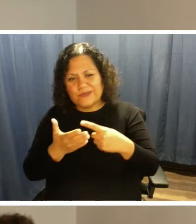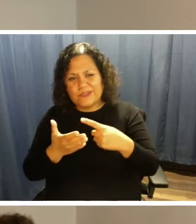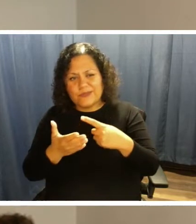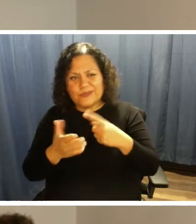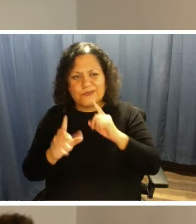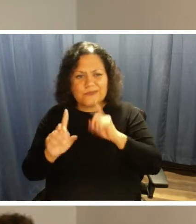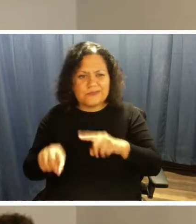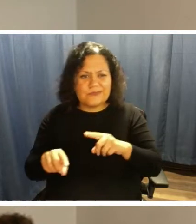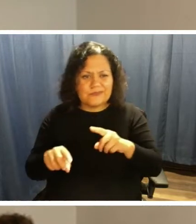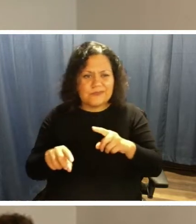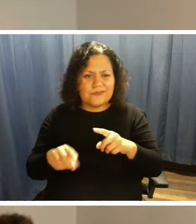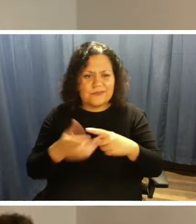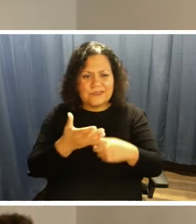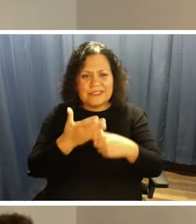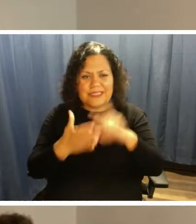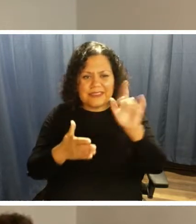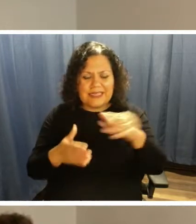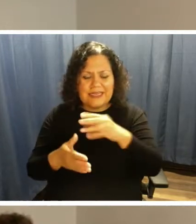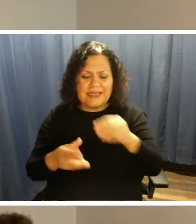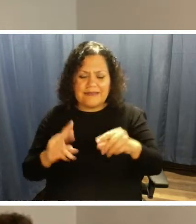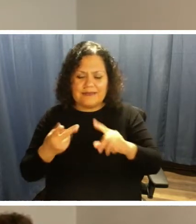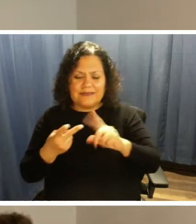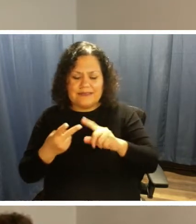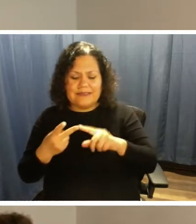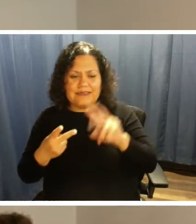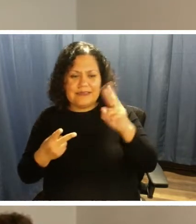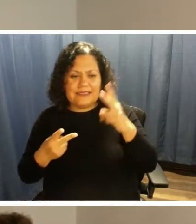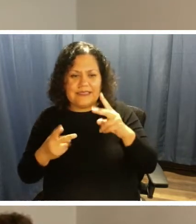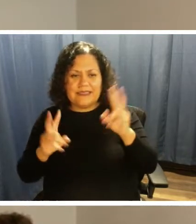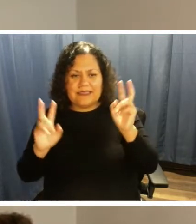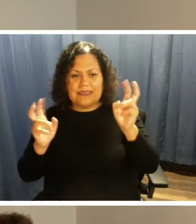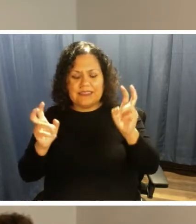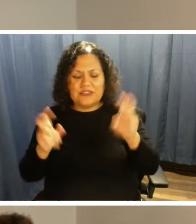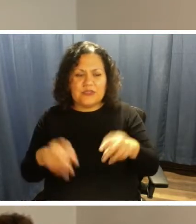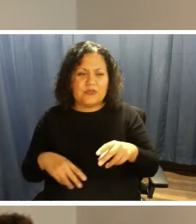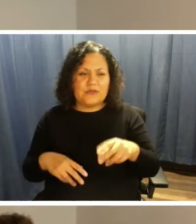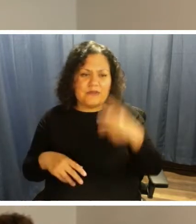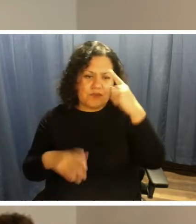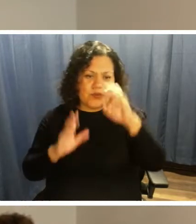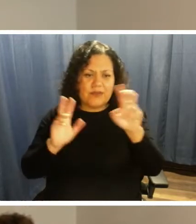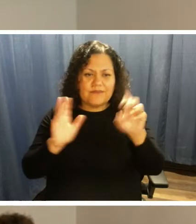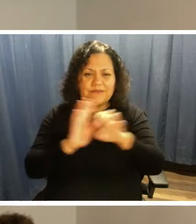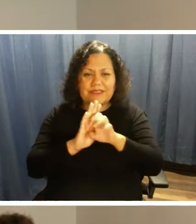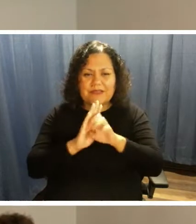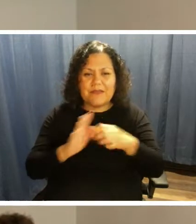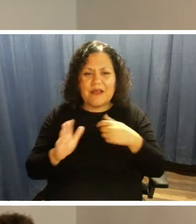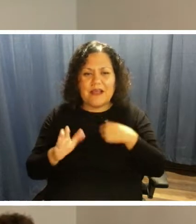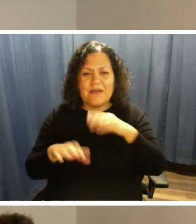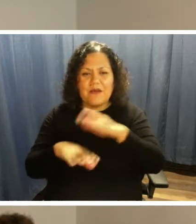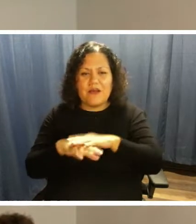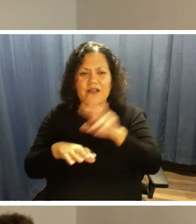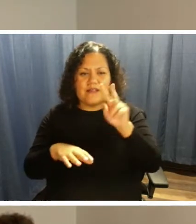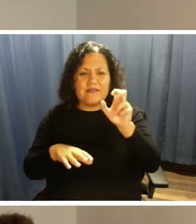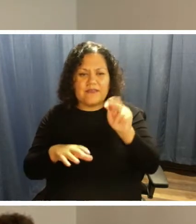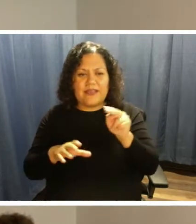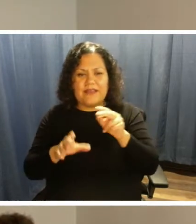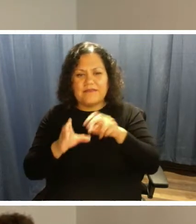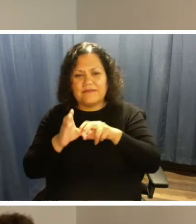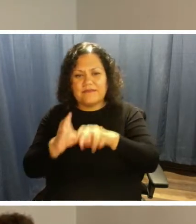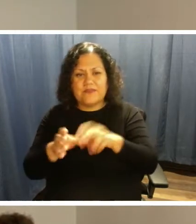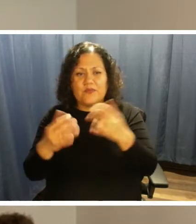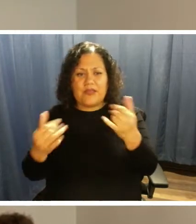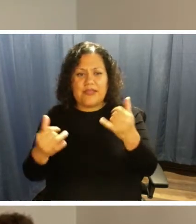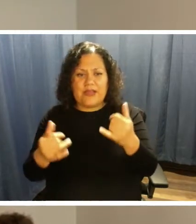that I'm speaking of right now, for example, I'm on the van right now. I'm on an MD van,